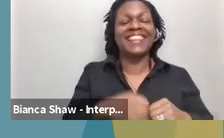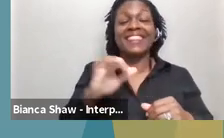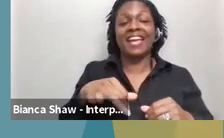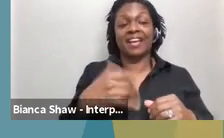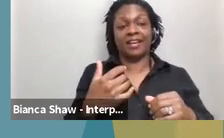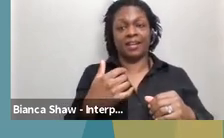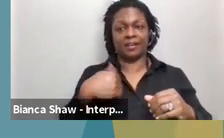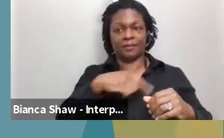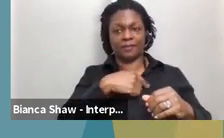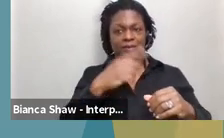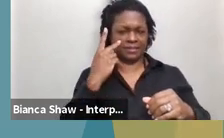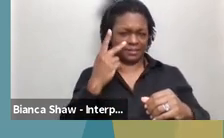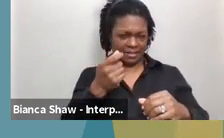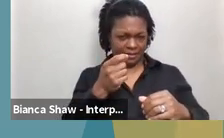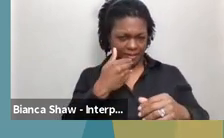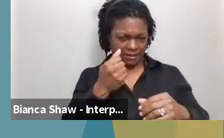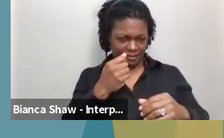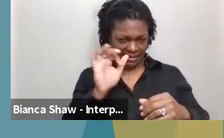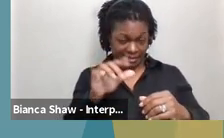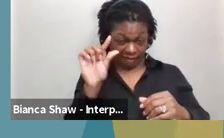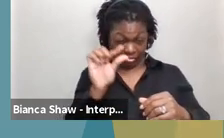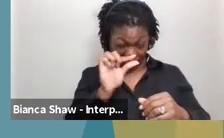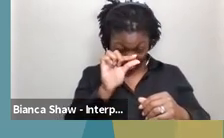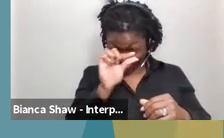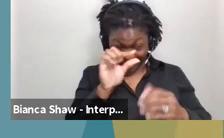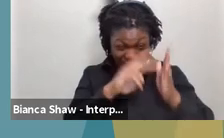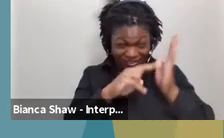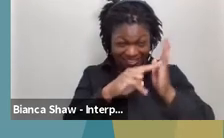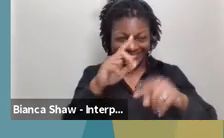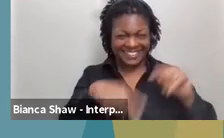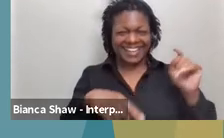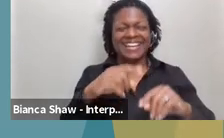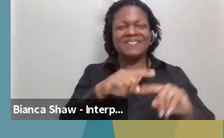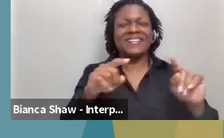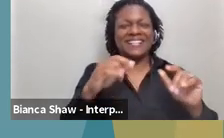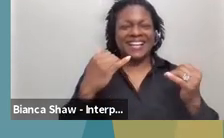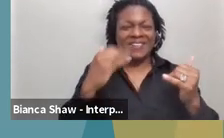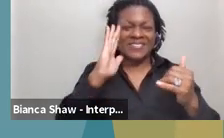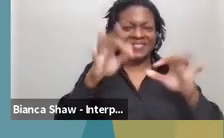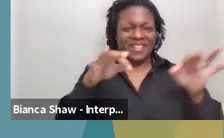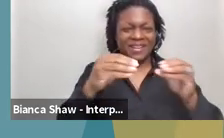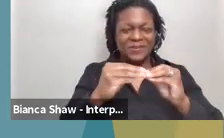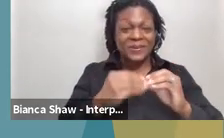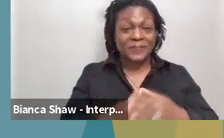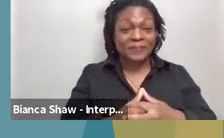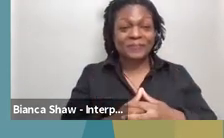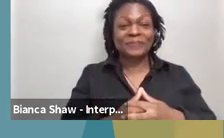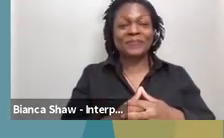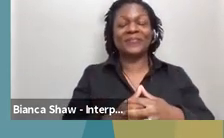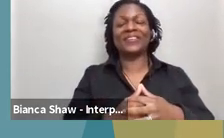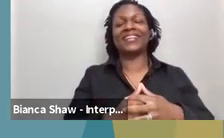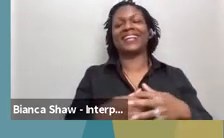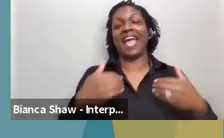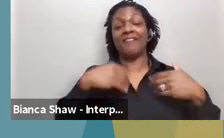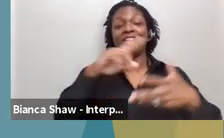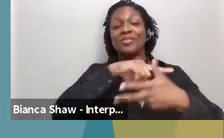it up on my screen so I can see it a little bit better because that one's tiny. One second. So the three, um, the three